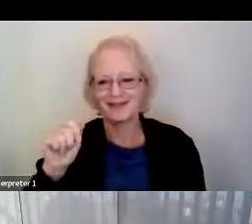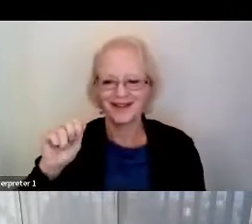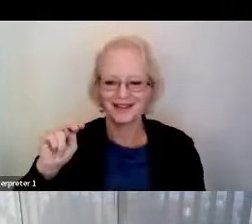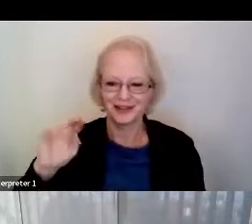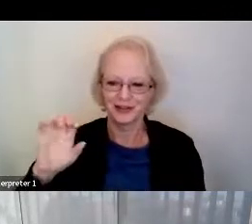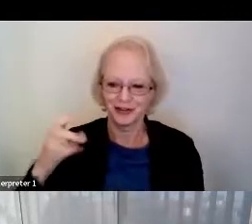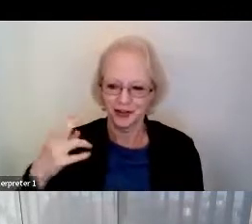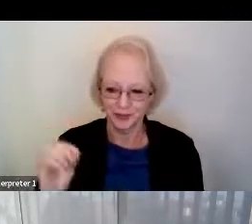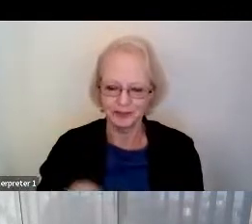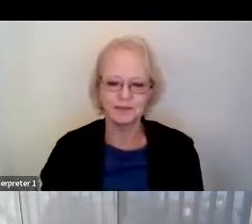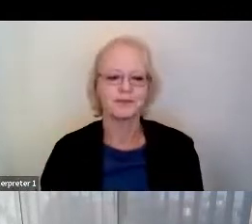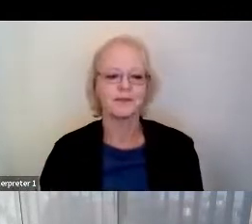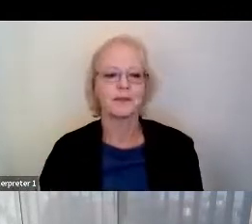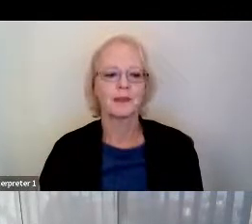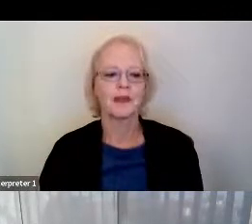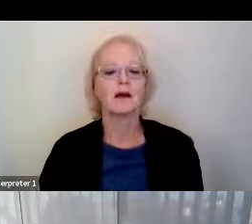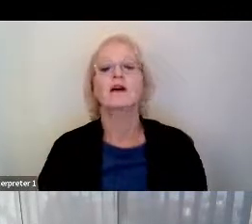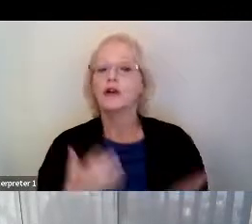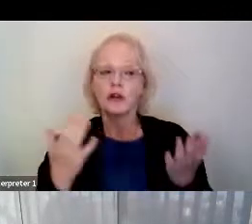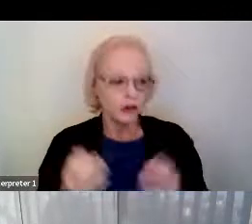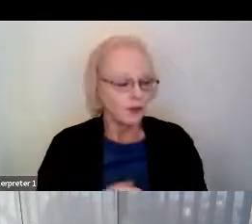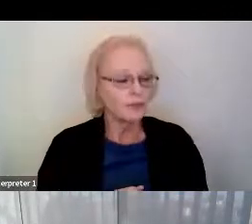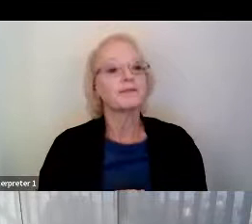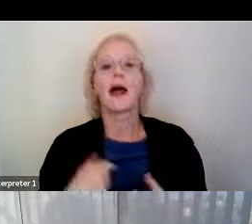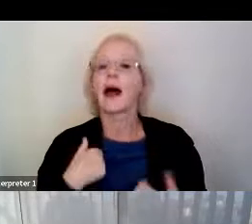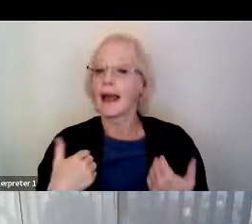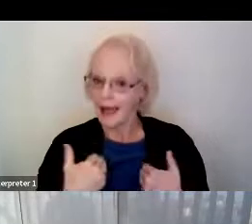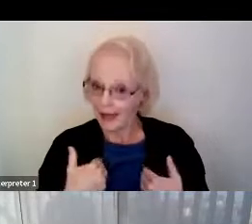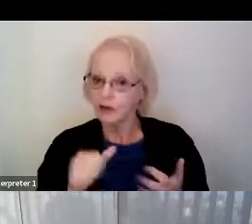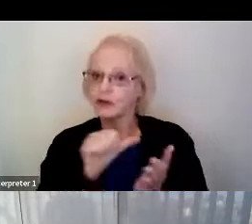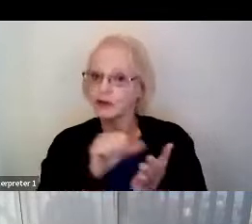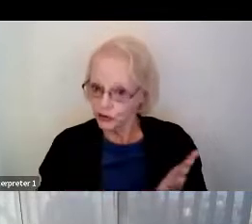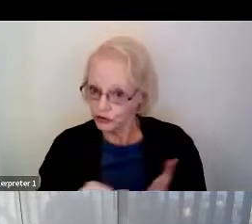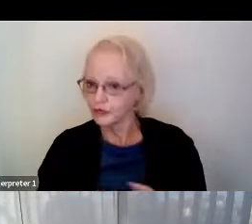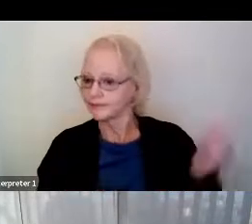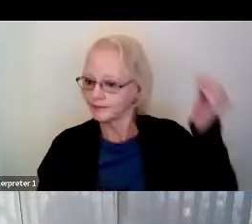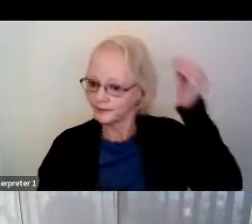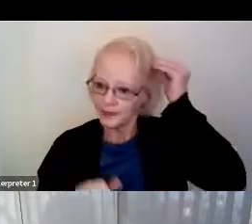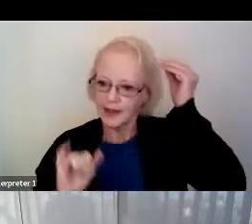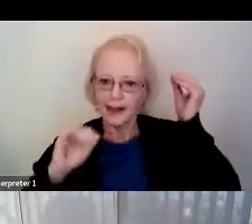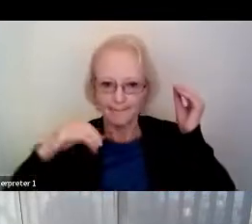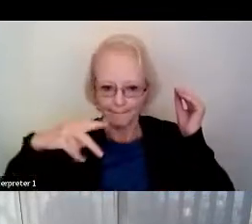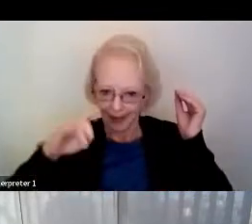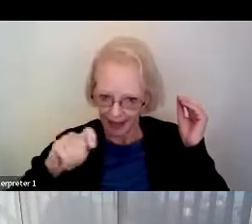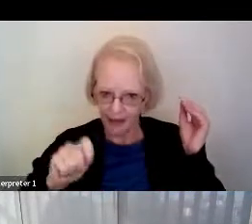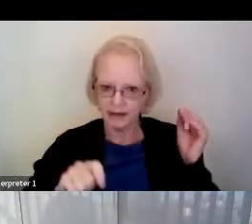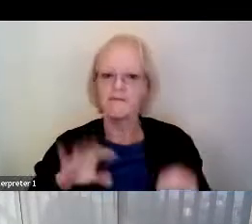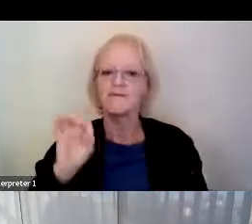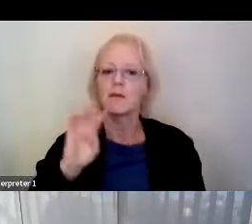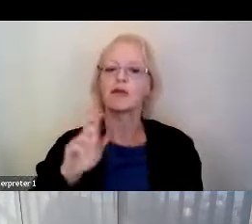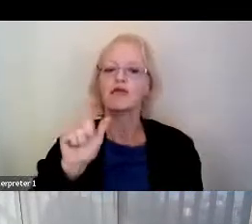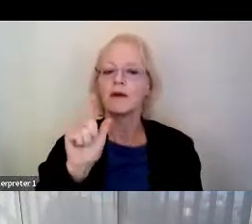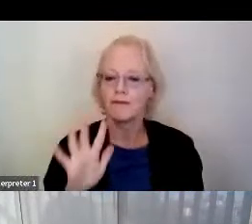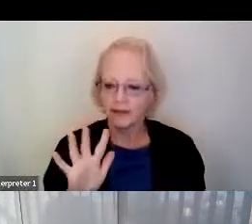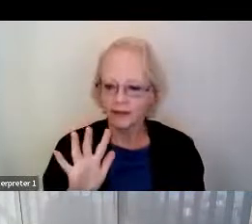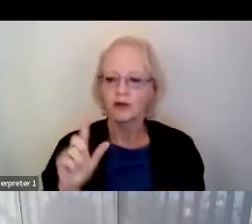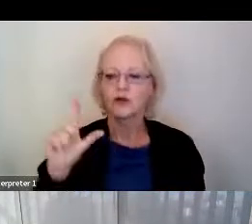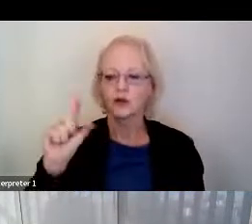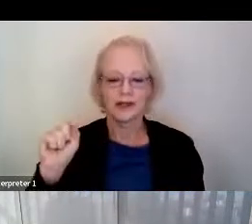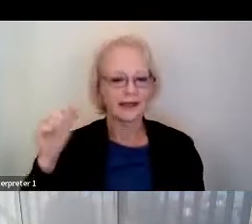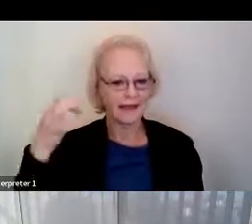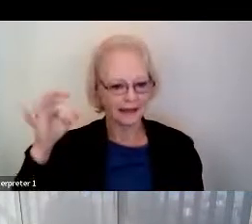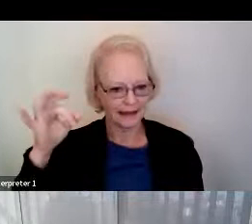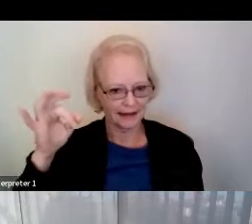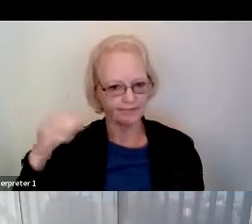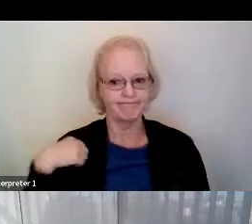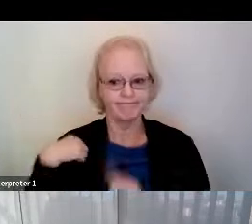All right. So I had the surgery to implant the electrode in my brain on Monday, February 25th, 2019. It's been